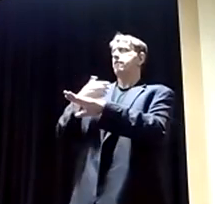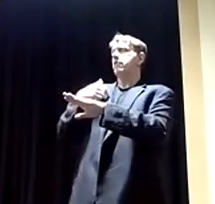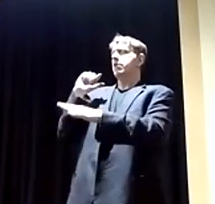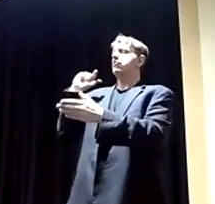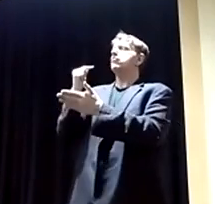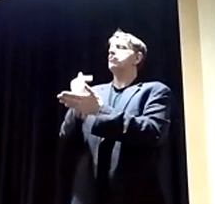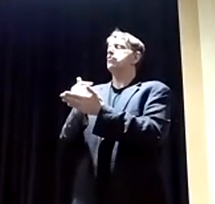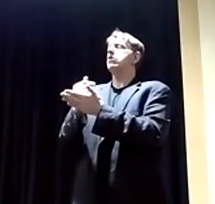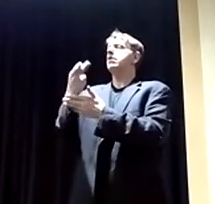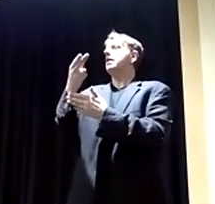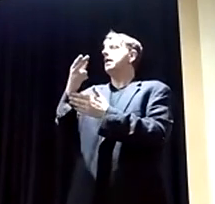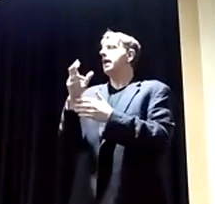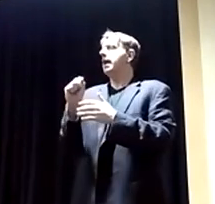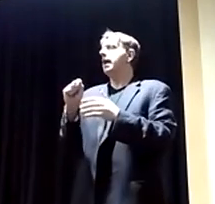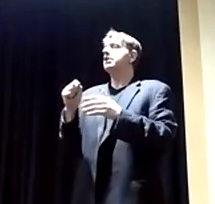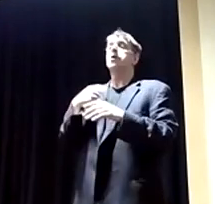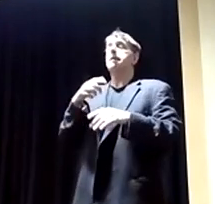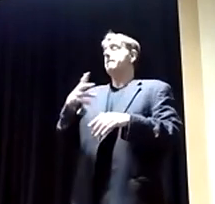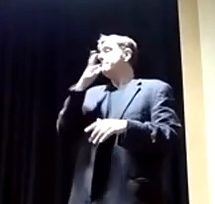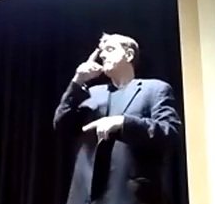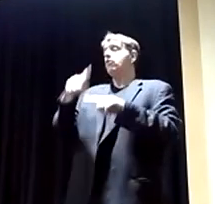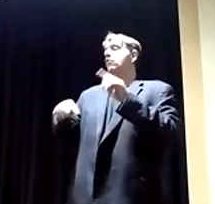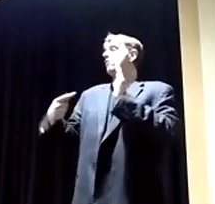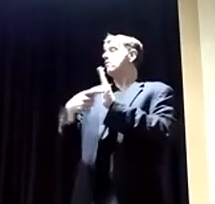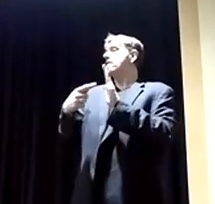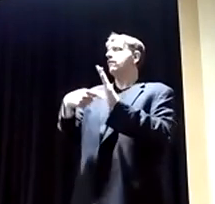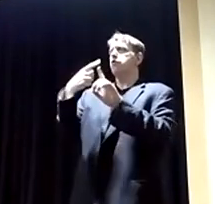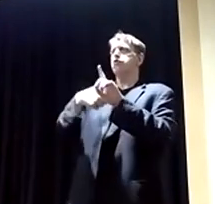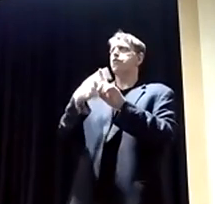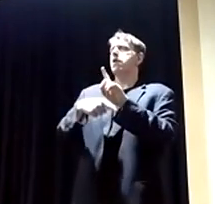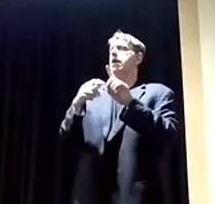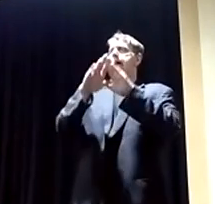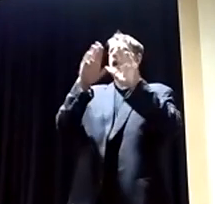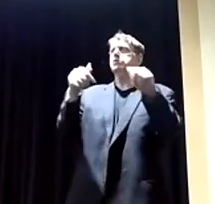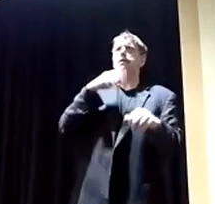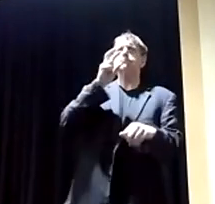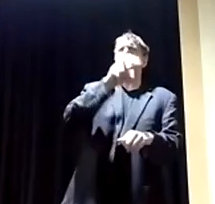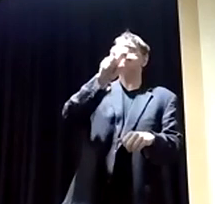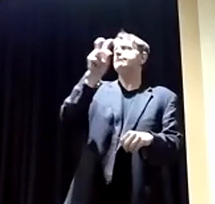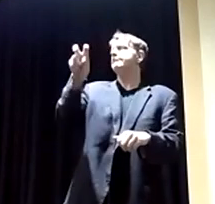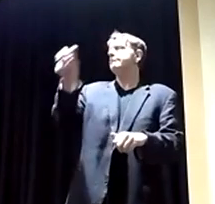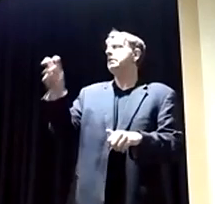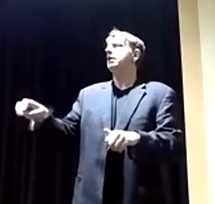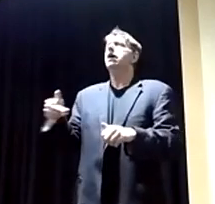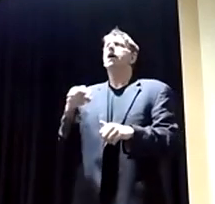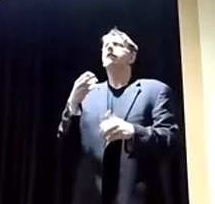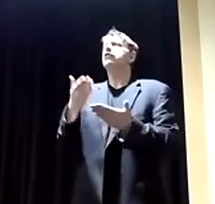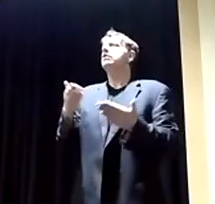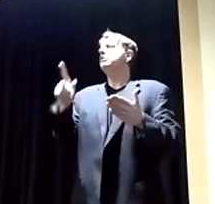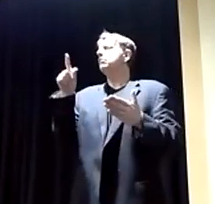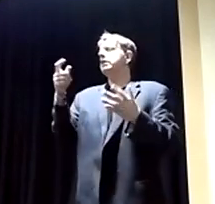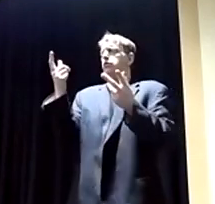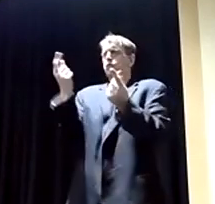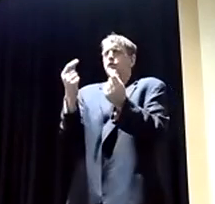because my mom wasn't always able to afford the rent. I think there are a couple of things that we need to do. The first